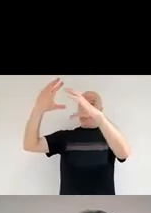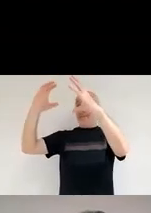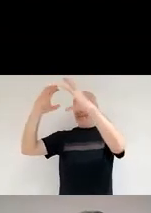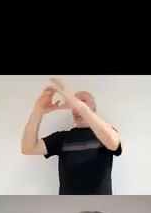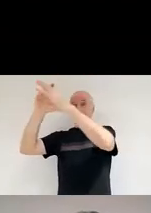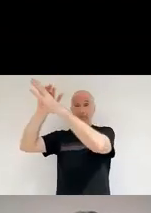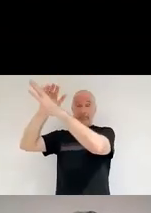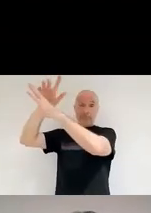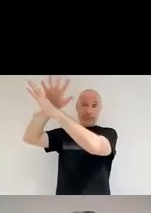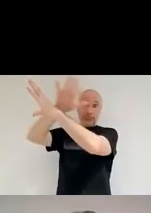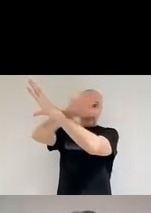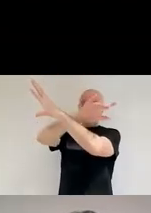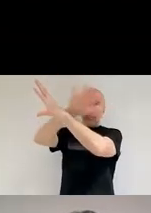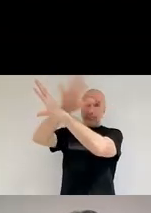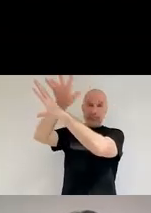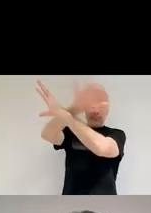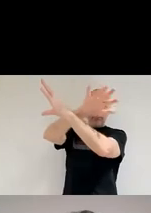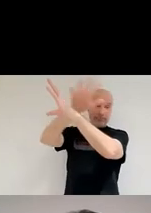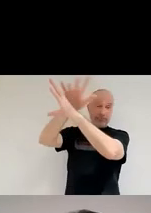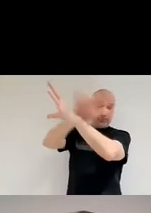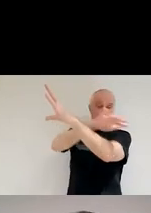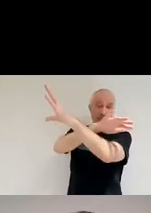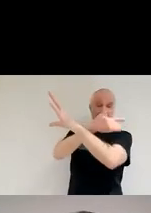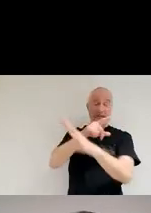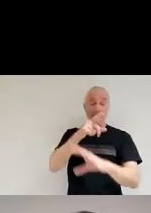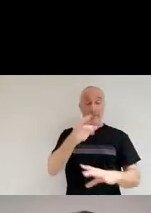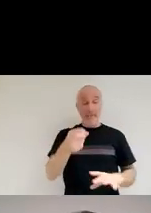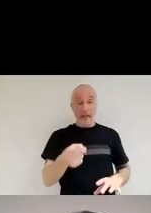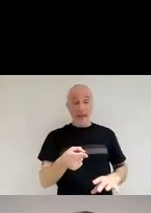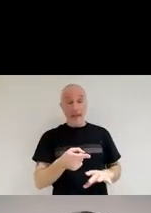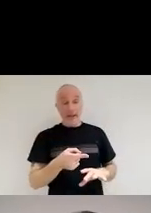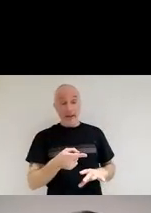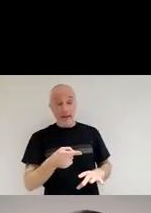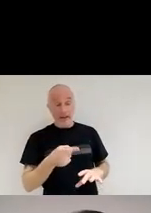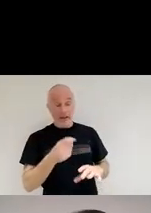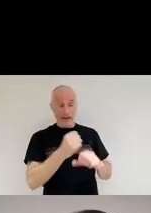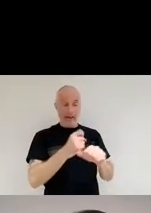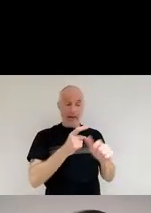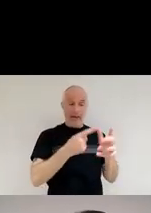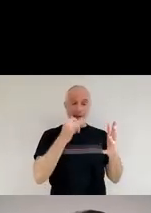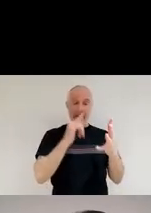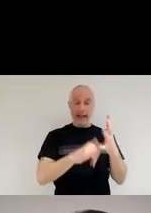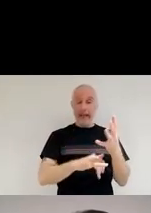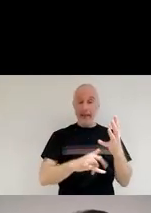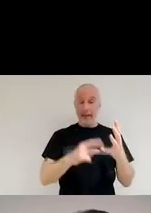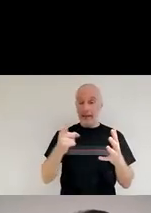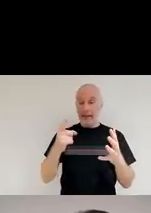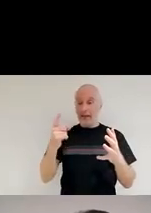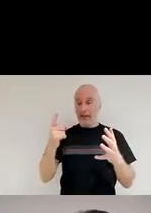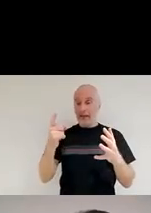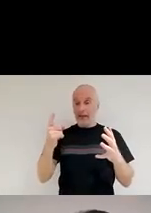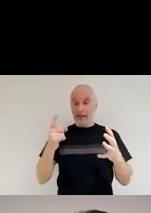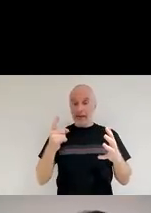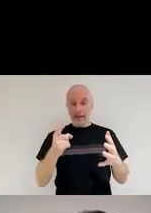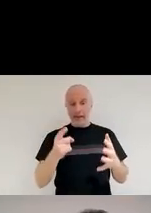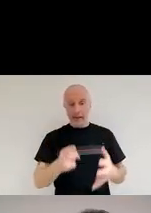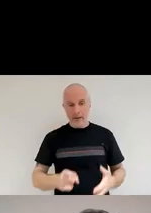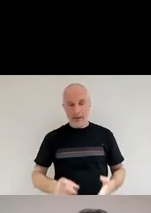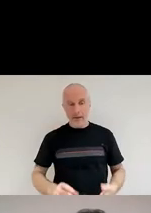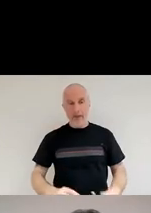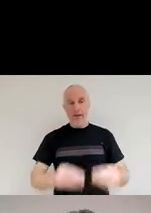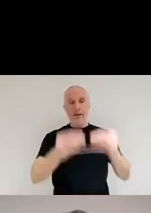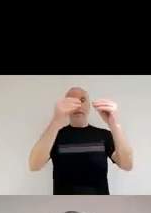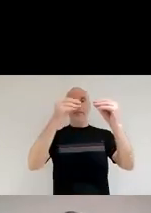enough time, then the gas inside the supernova, it started to pull. So in this supernova, the ruminant started to pull.